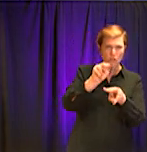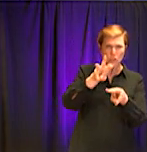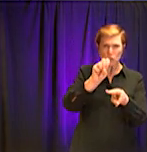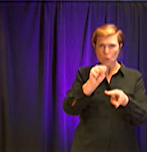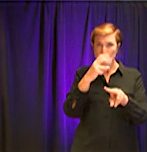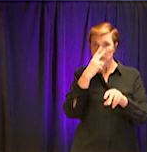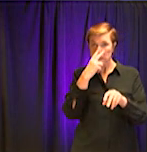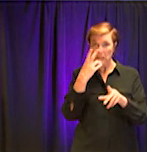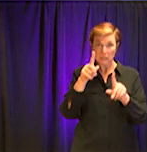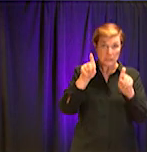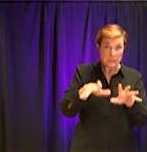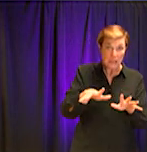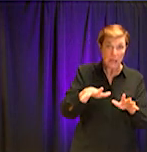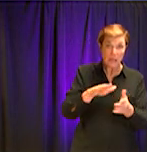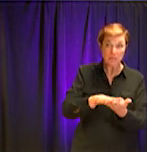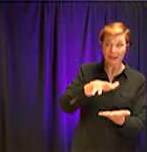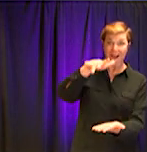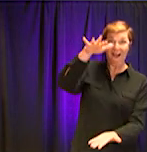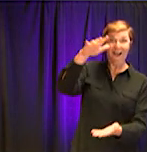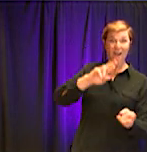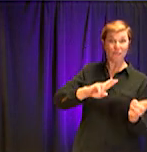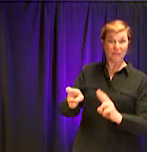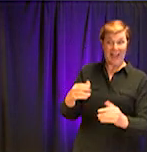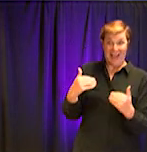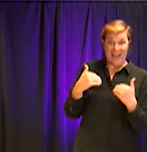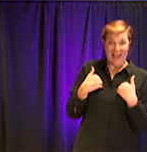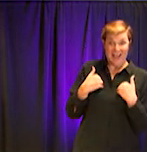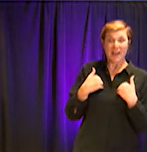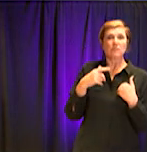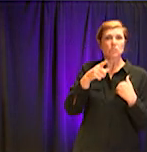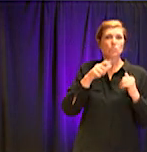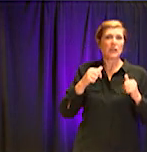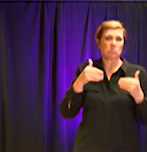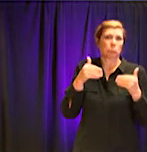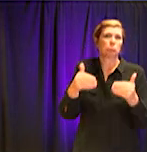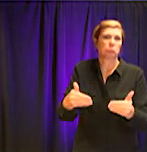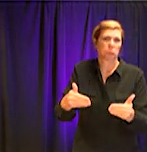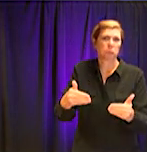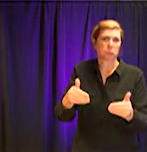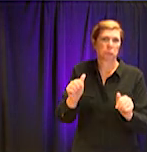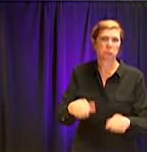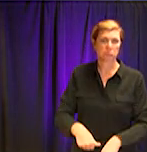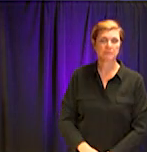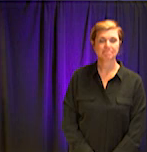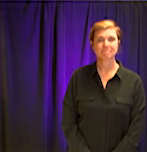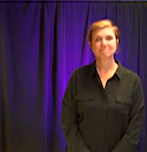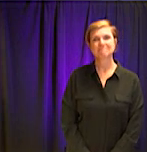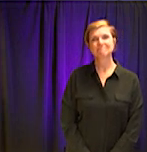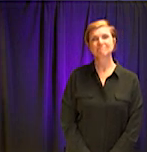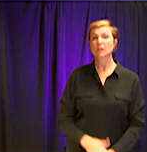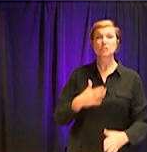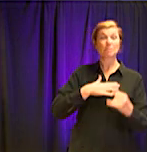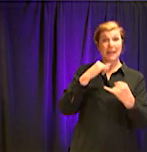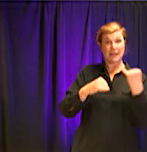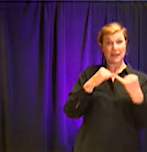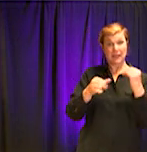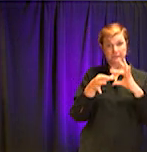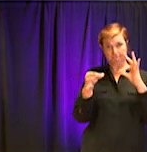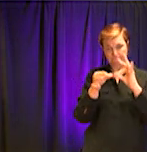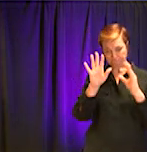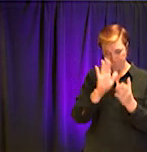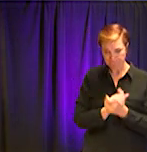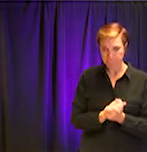might become available and when, uh, when you should seek it out. Um, just to wrap up a few thoughts,